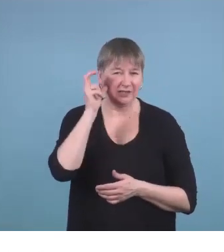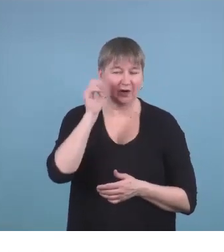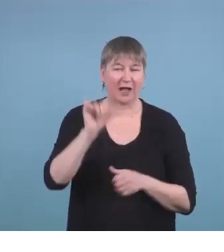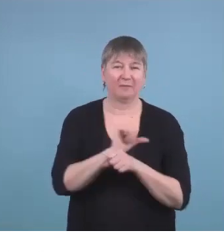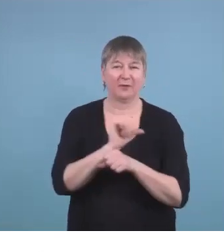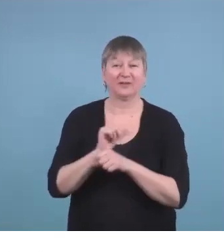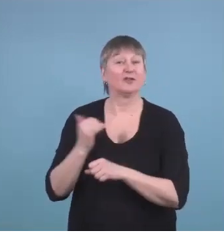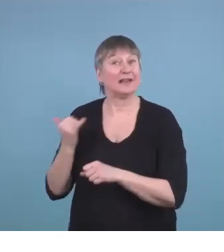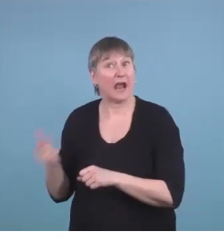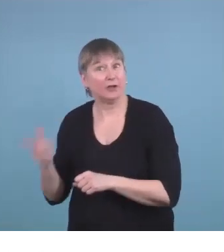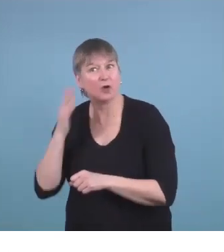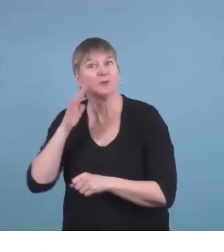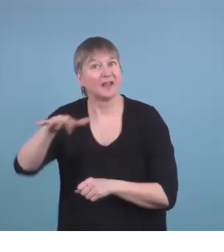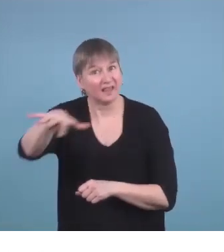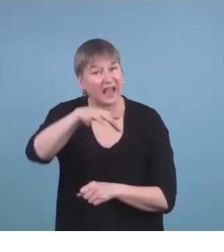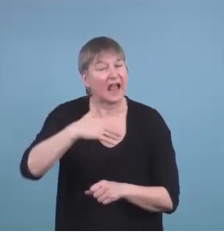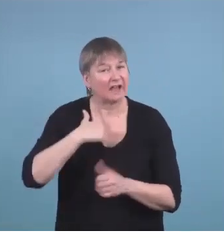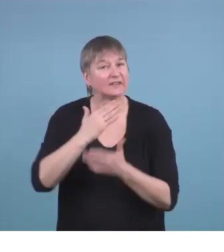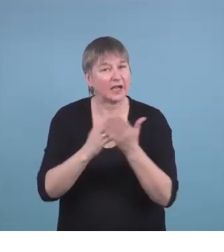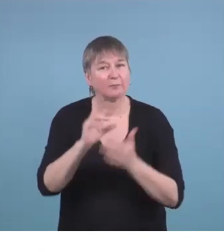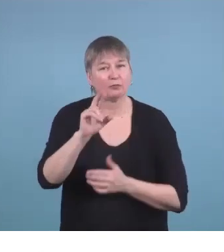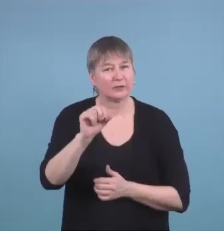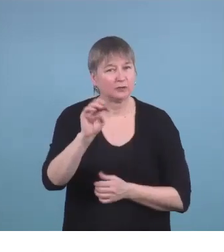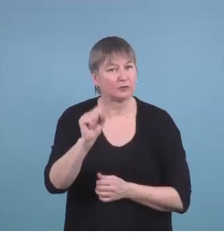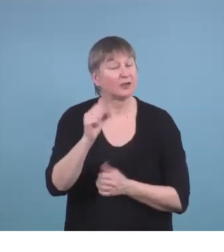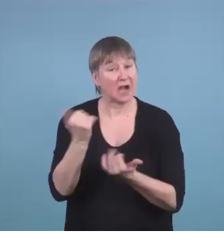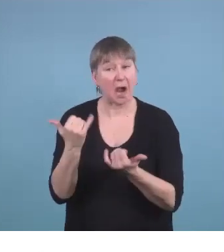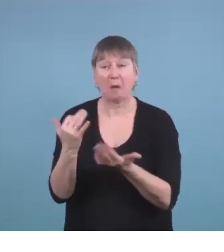great resources and he started to use them.